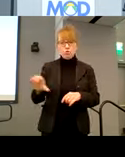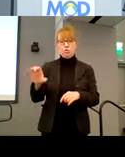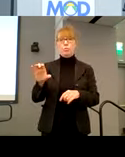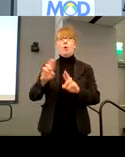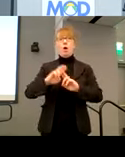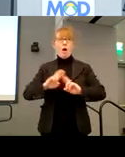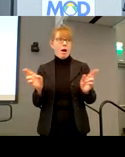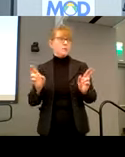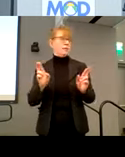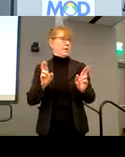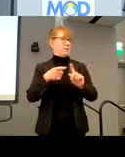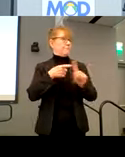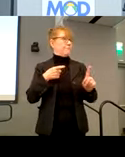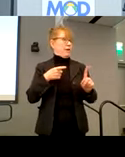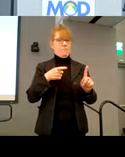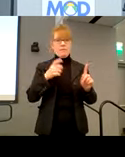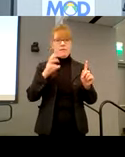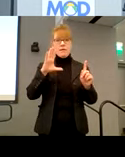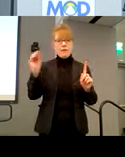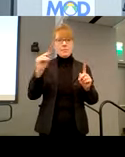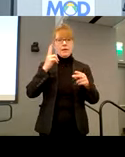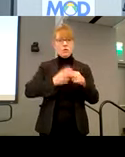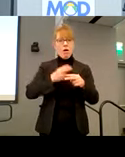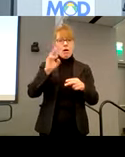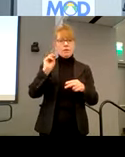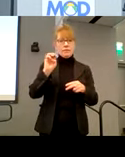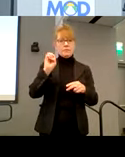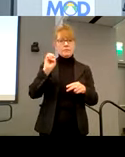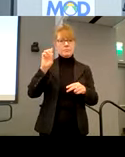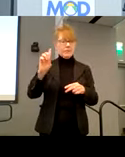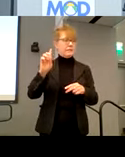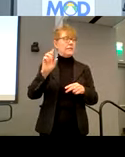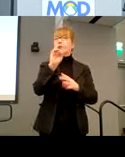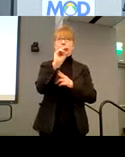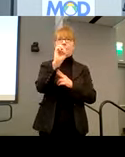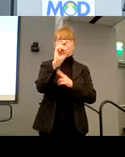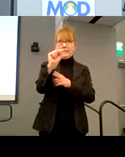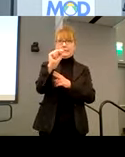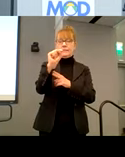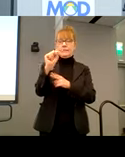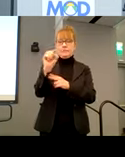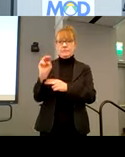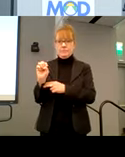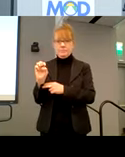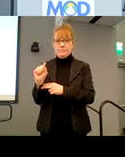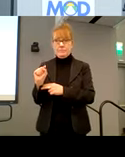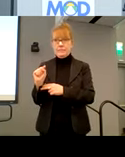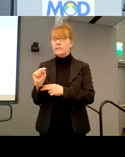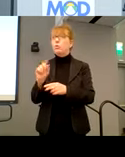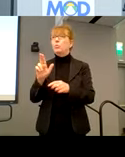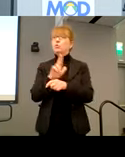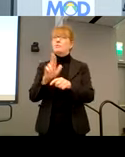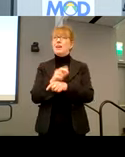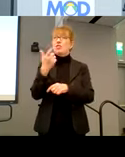from a company called neat in a few of our, uh, public conference rooms. Again, we used the grant opportunity